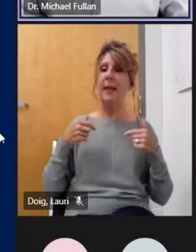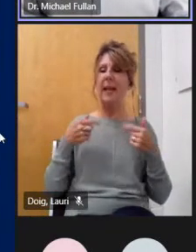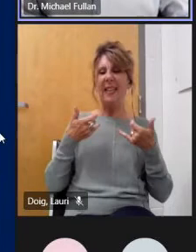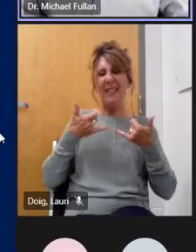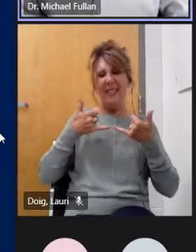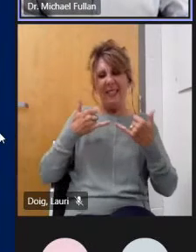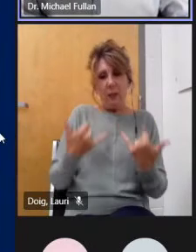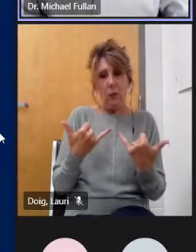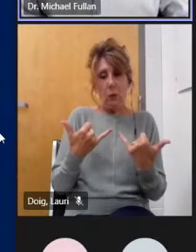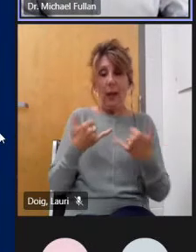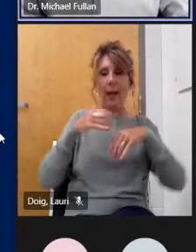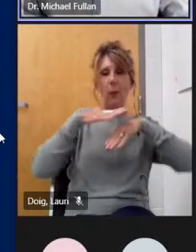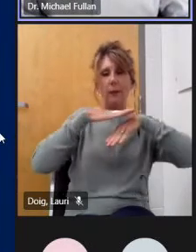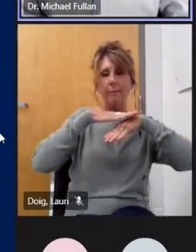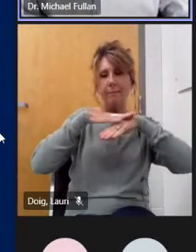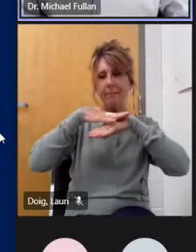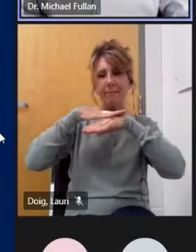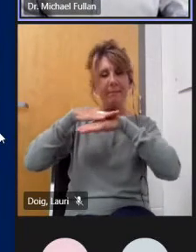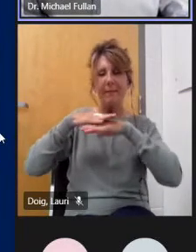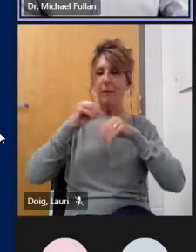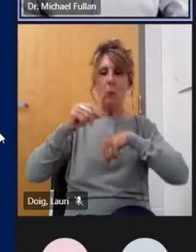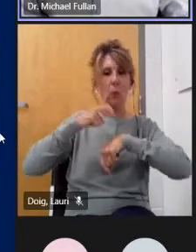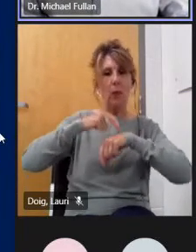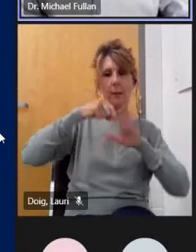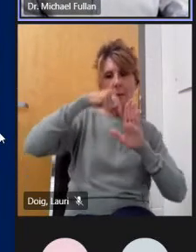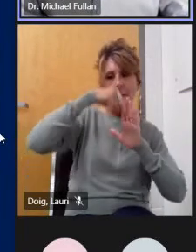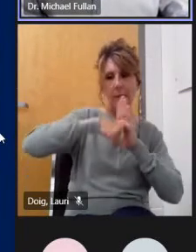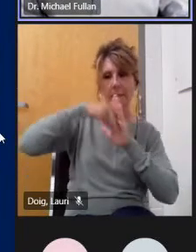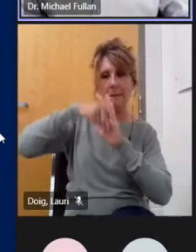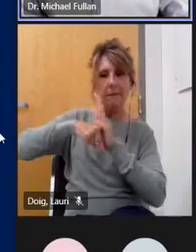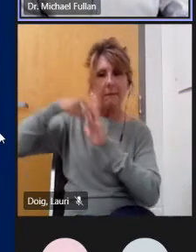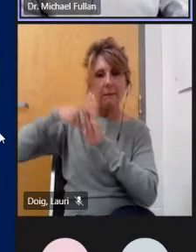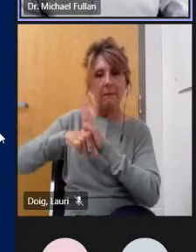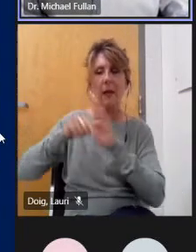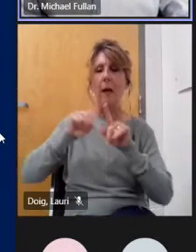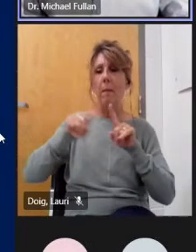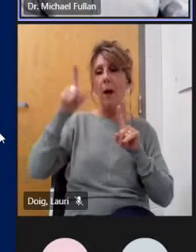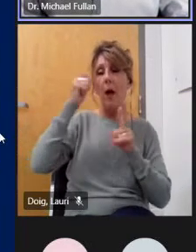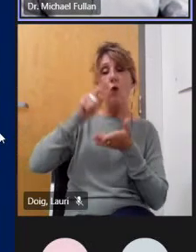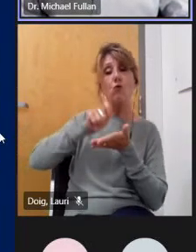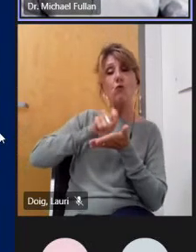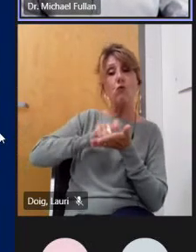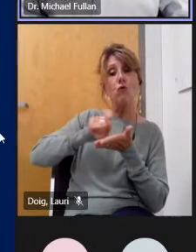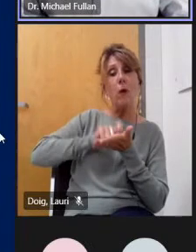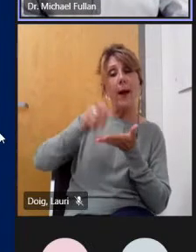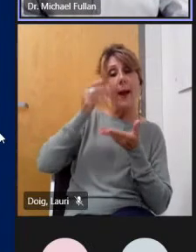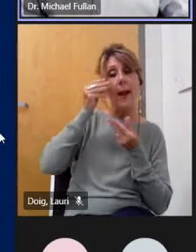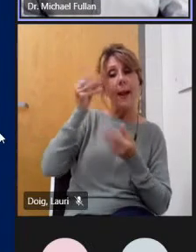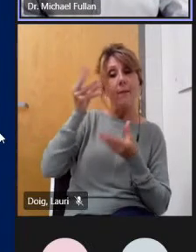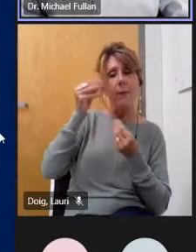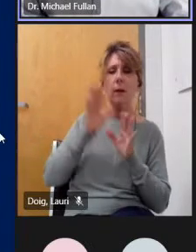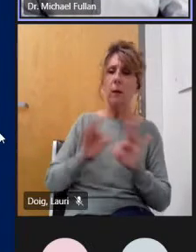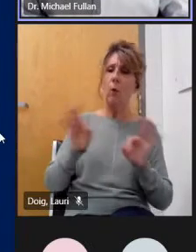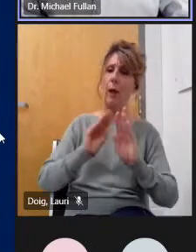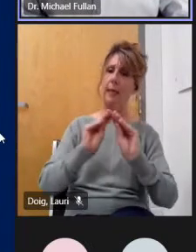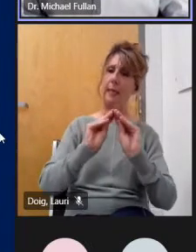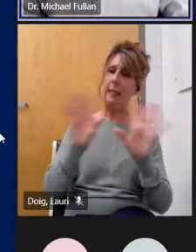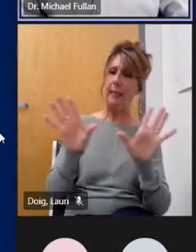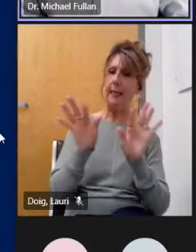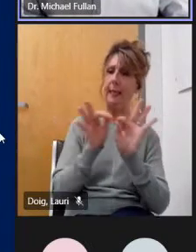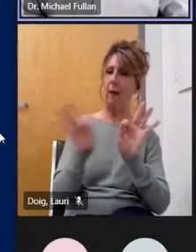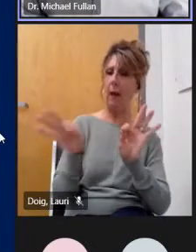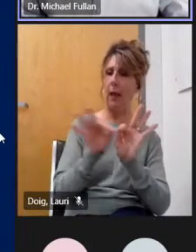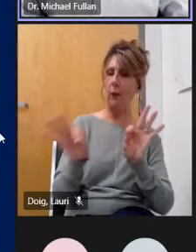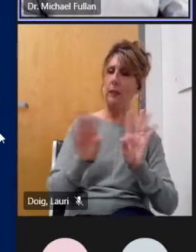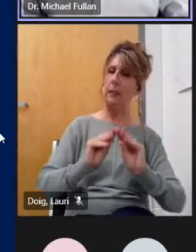hope you will take advantage of uh we like to write in a clear practical uh a deep way but a way in which